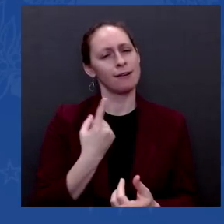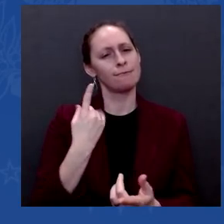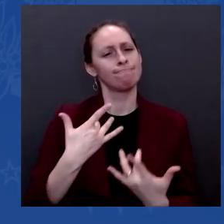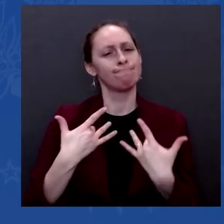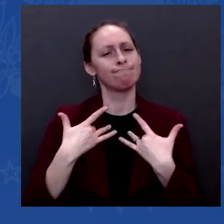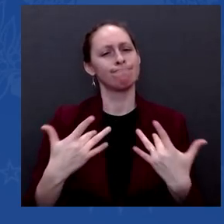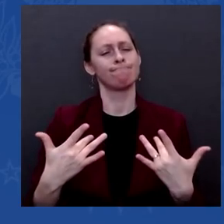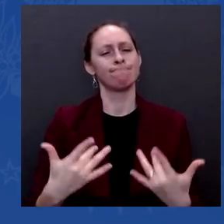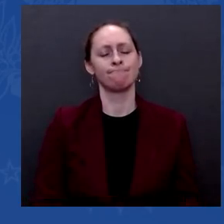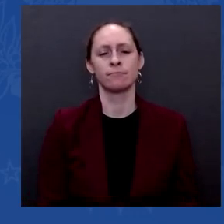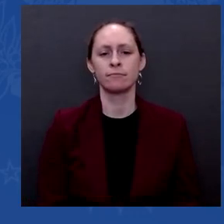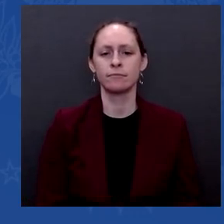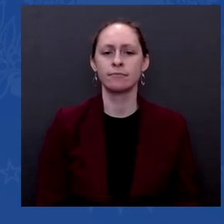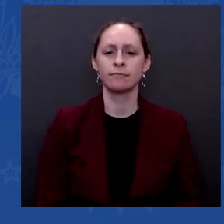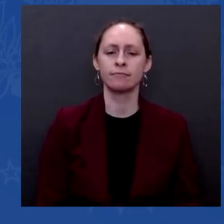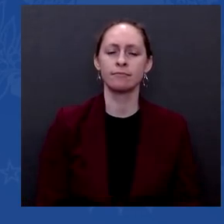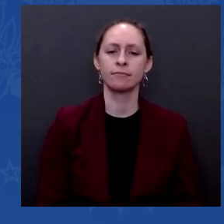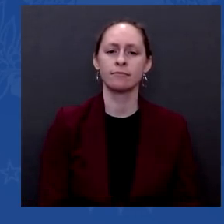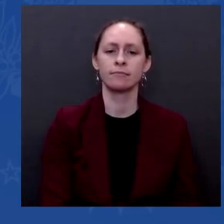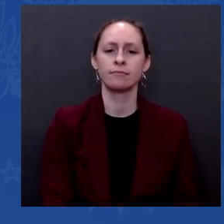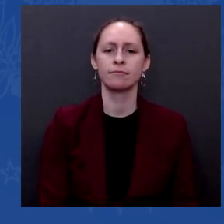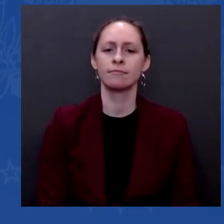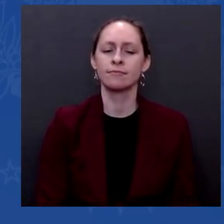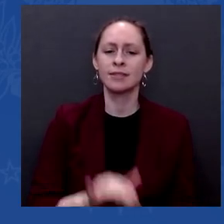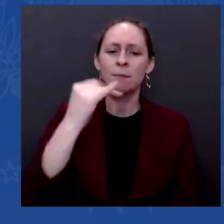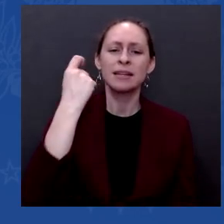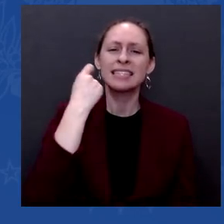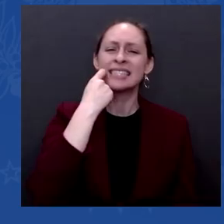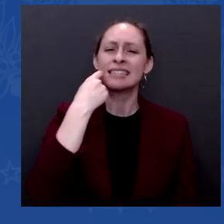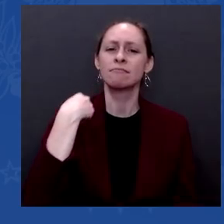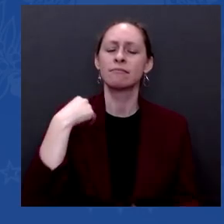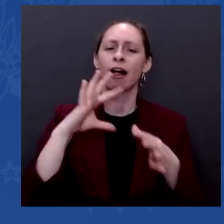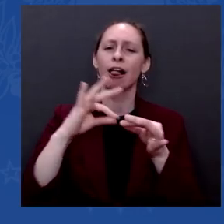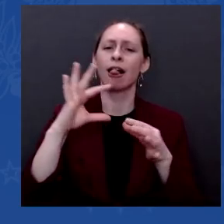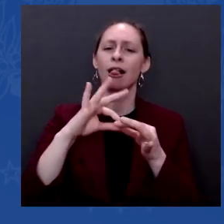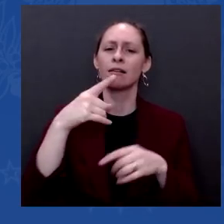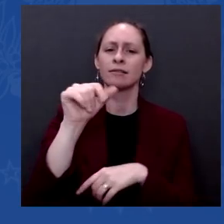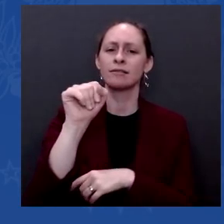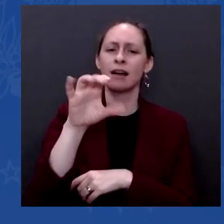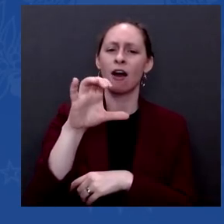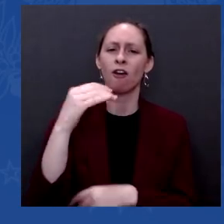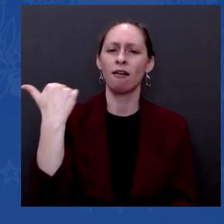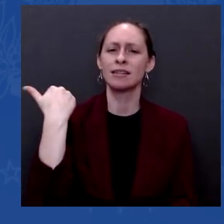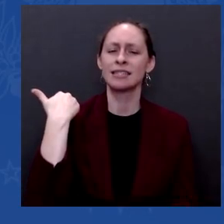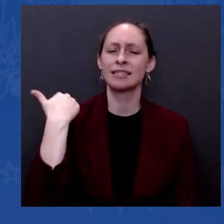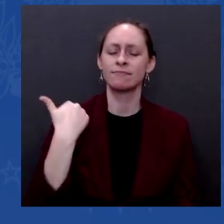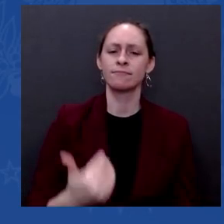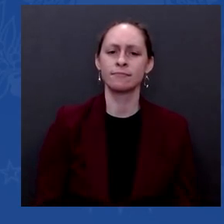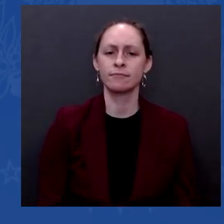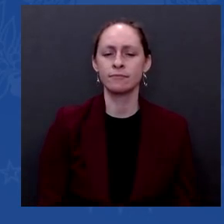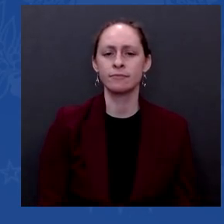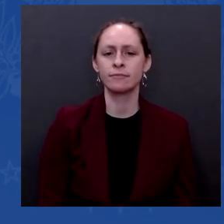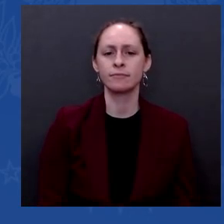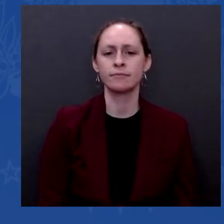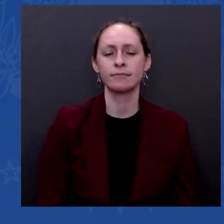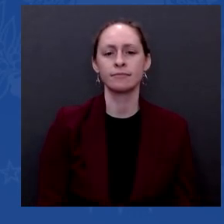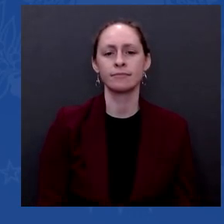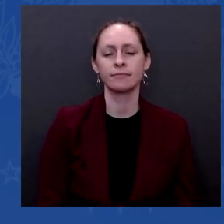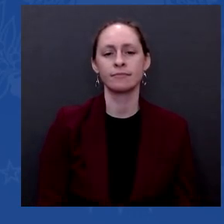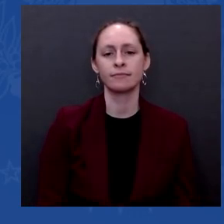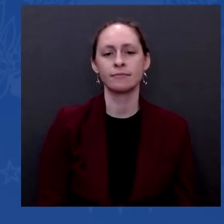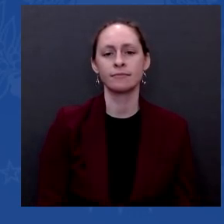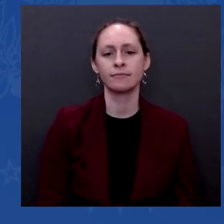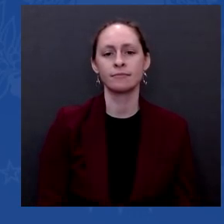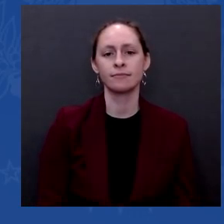you know, last time when I was chairman Judiciary Committee, I got the Voting Rights Act extended for 25 years, and I got strong